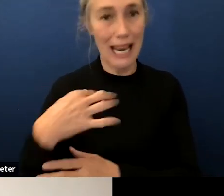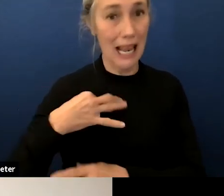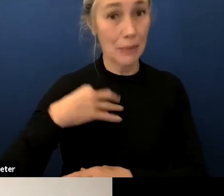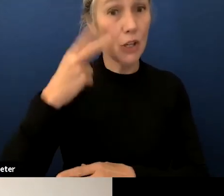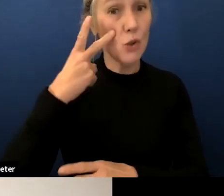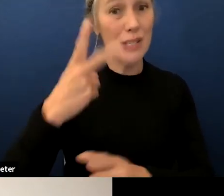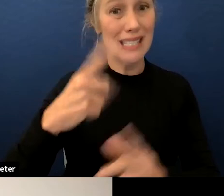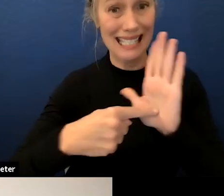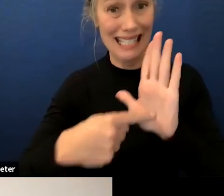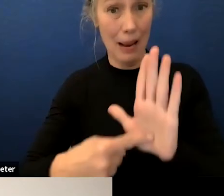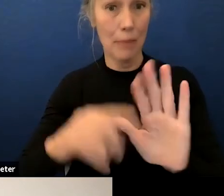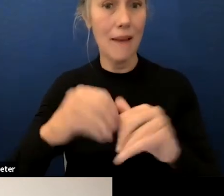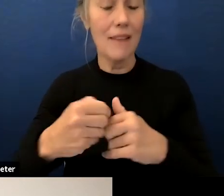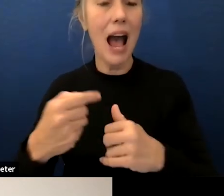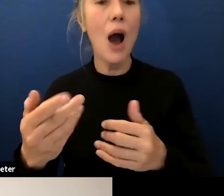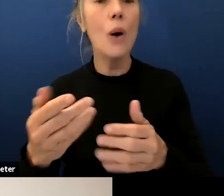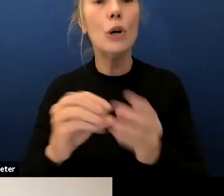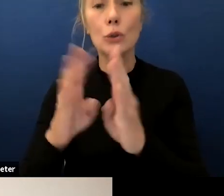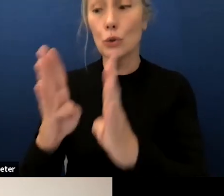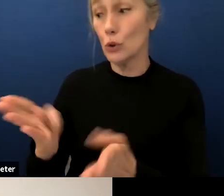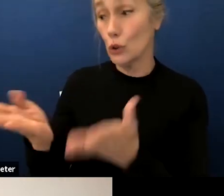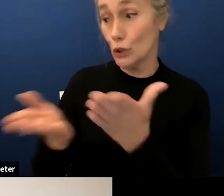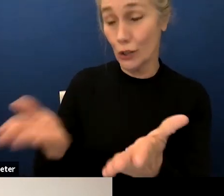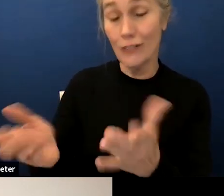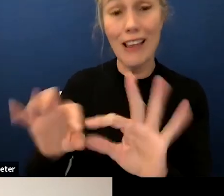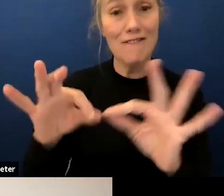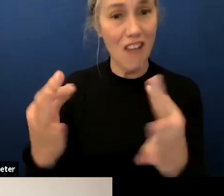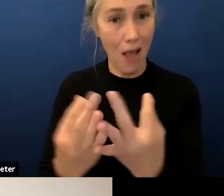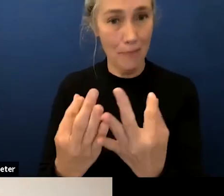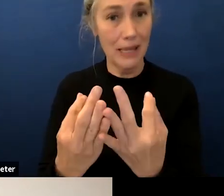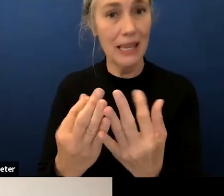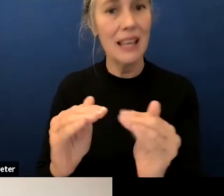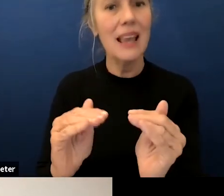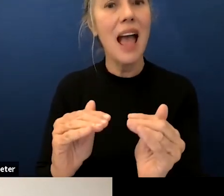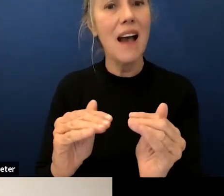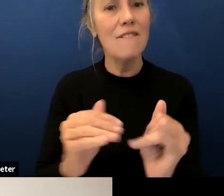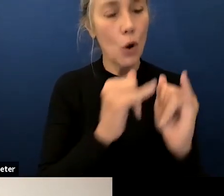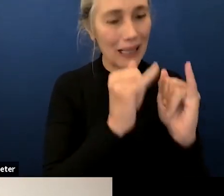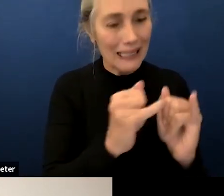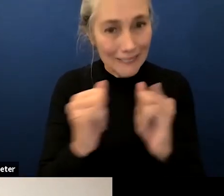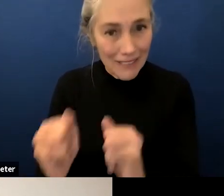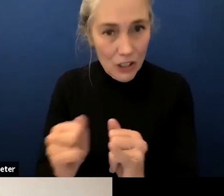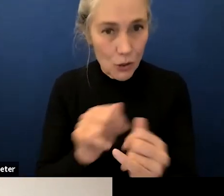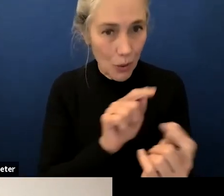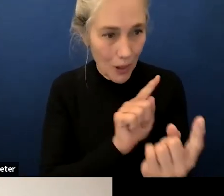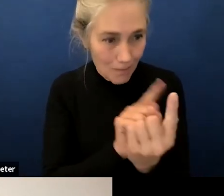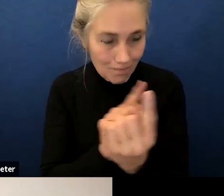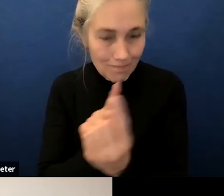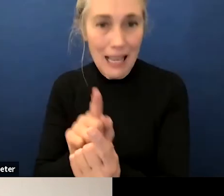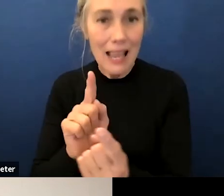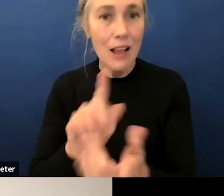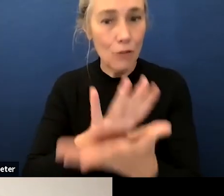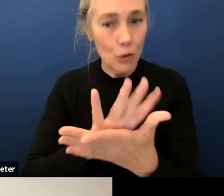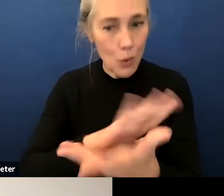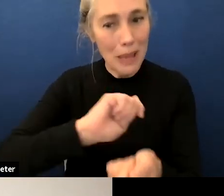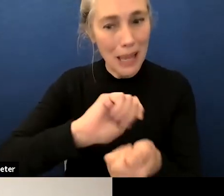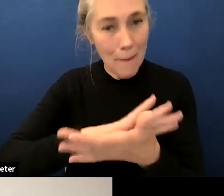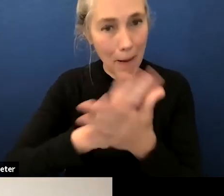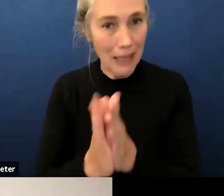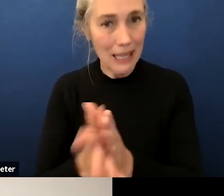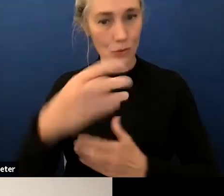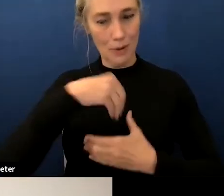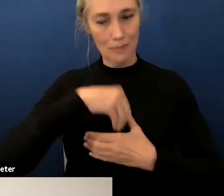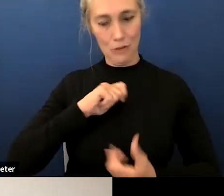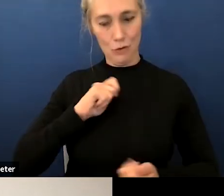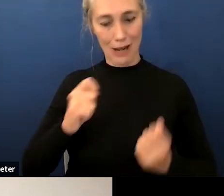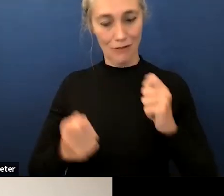here of ways that we're serving students and families at the individual level of schools being places of transformation and of the district